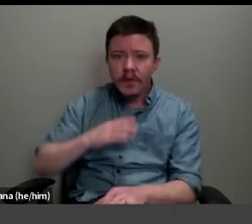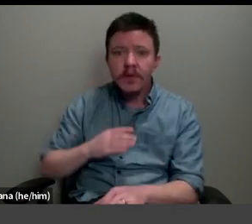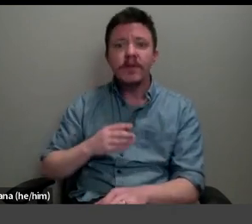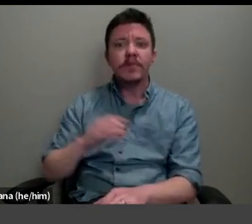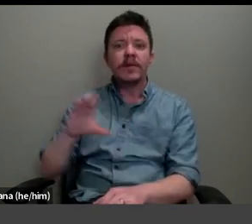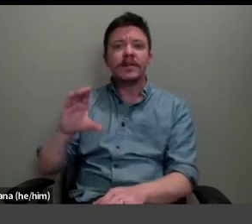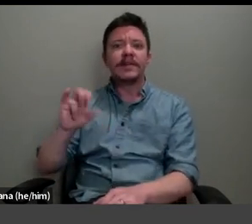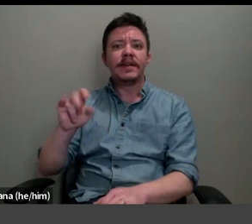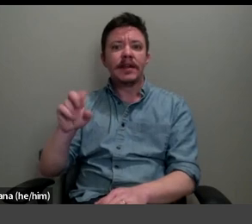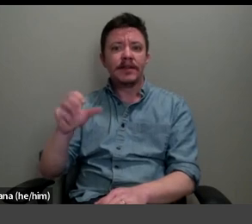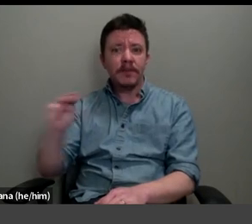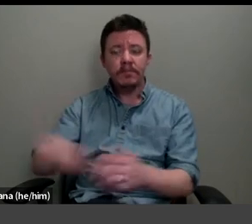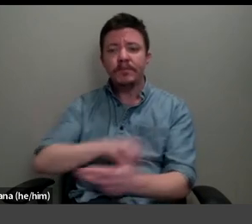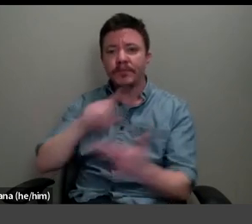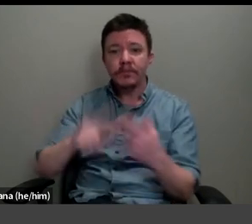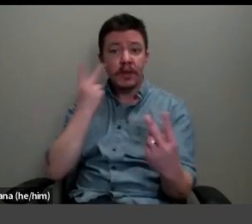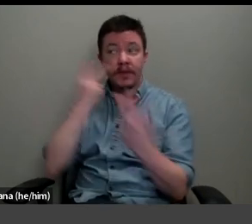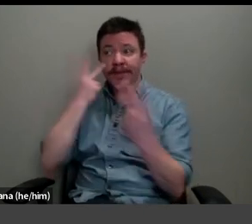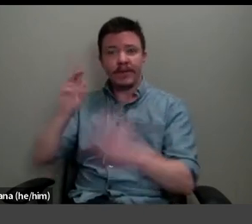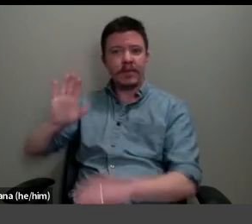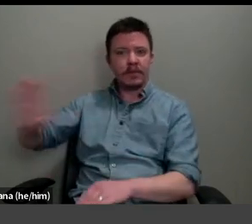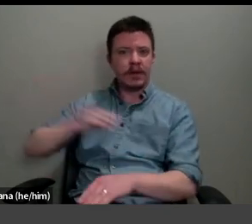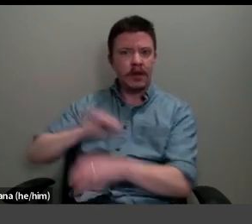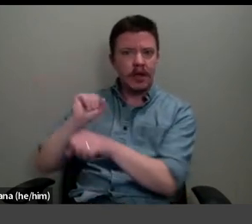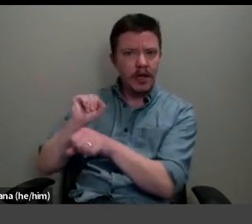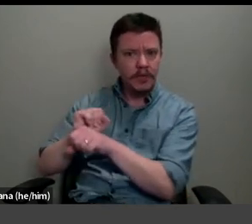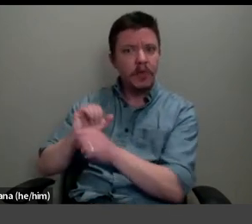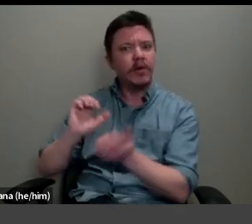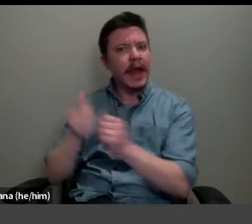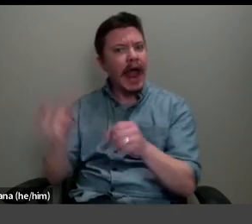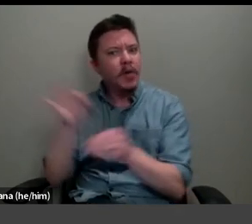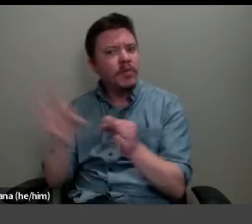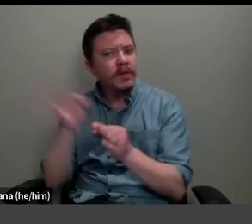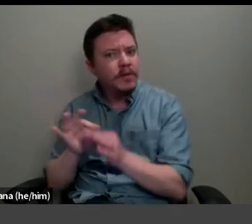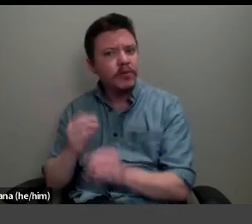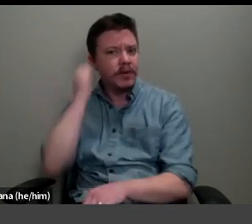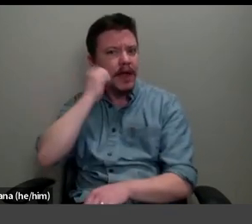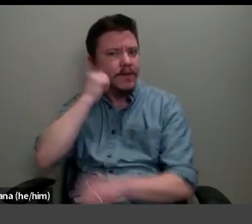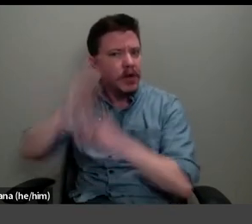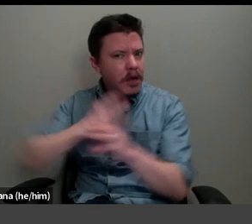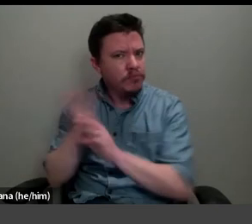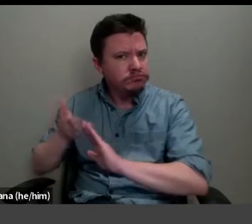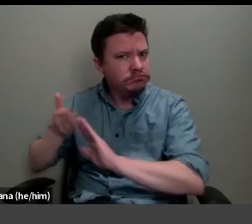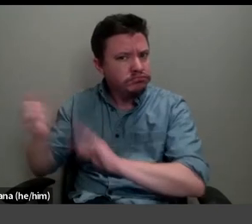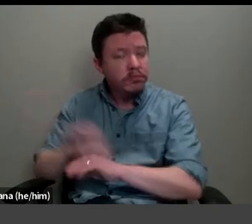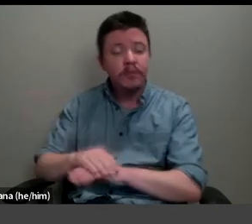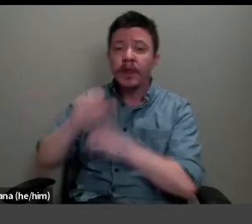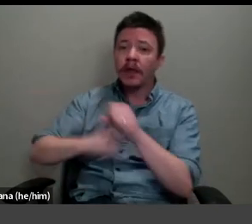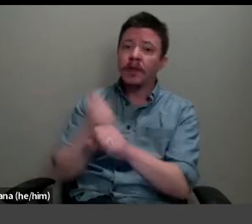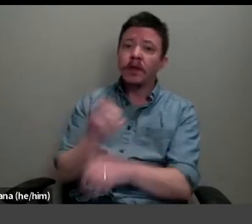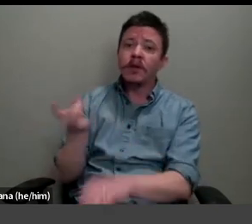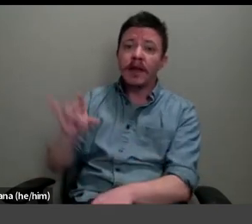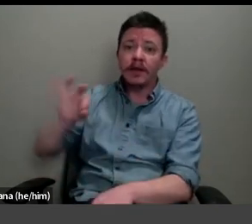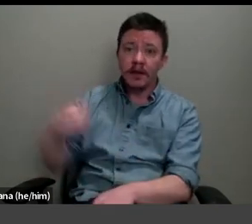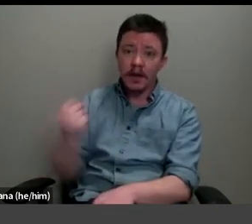and the visibility of the work and body of the seamstress. In the 1890s, the seamstress's body was